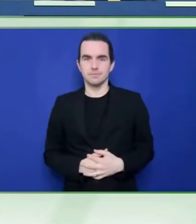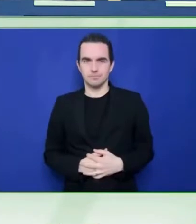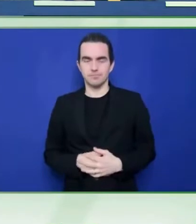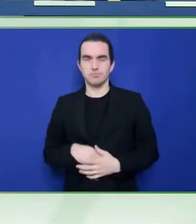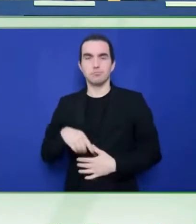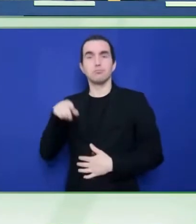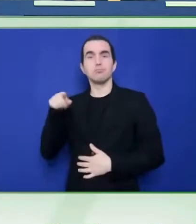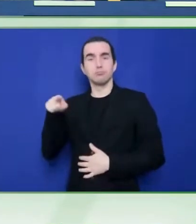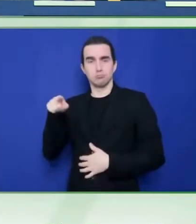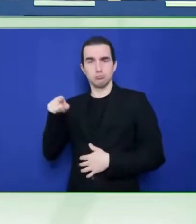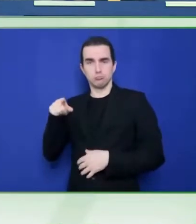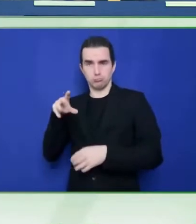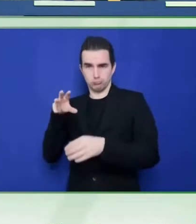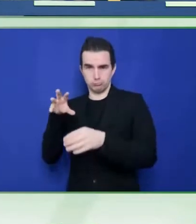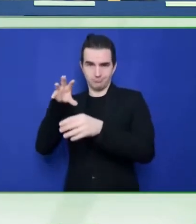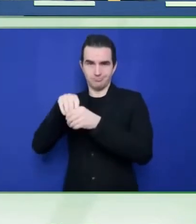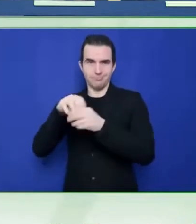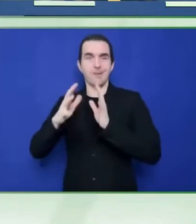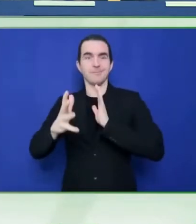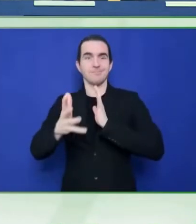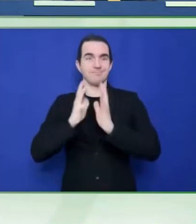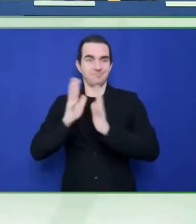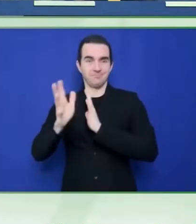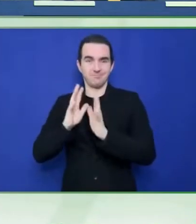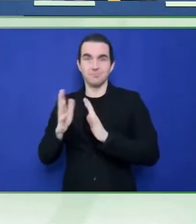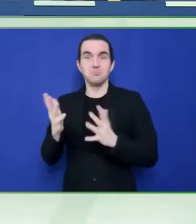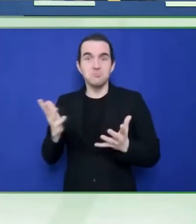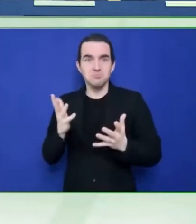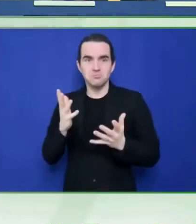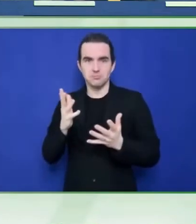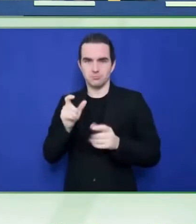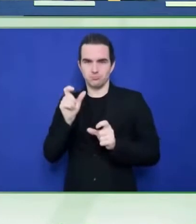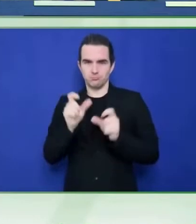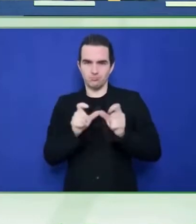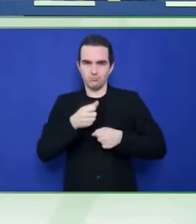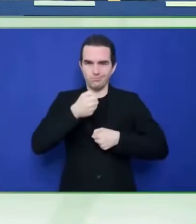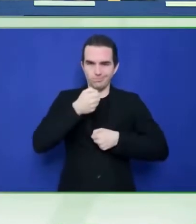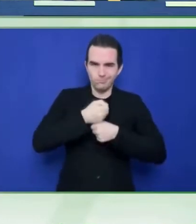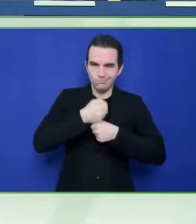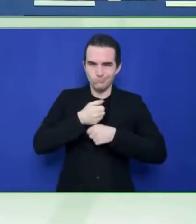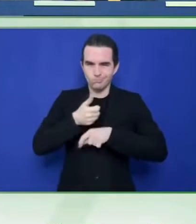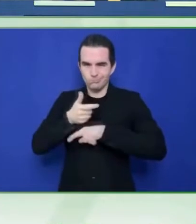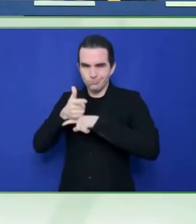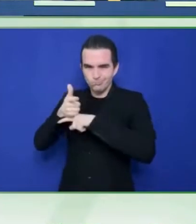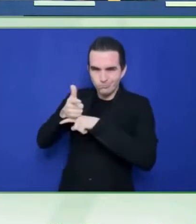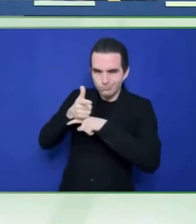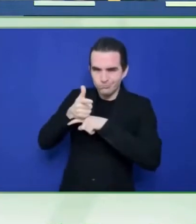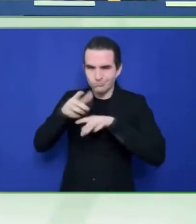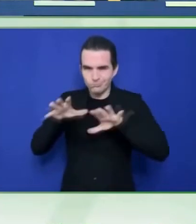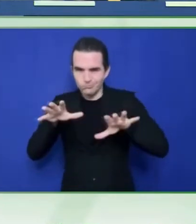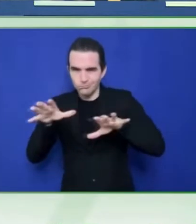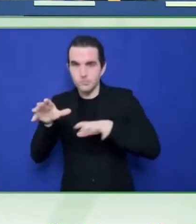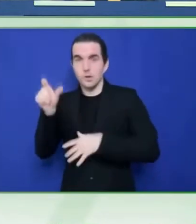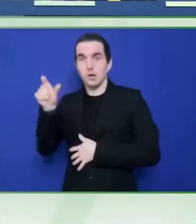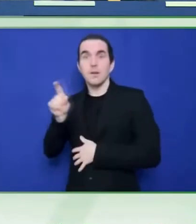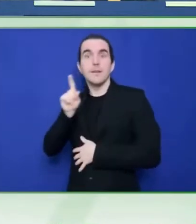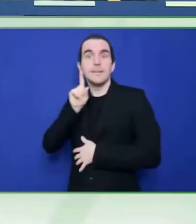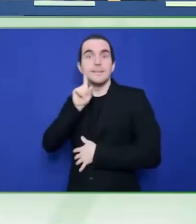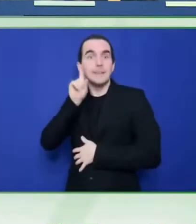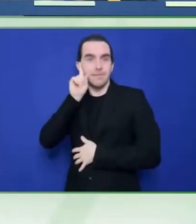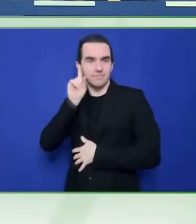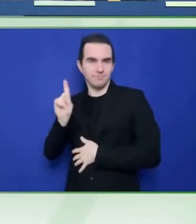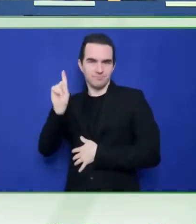We have just promoted different efforts, not only as a broadcaster, but also as users.